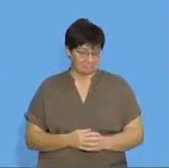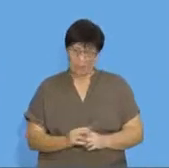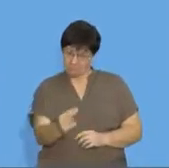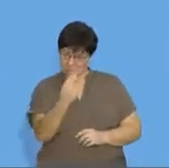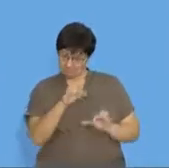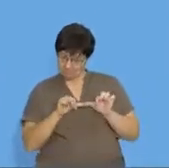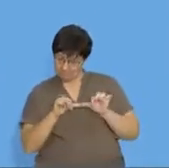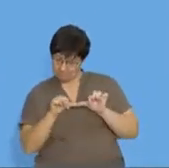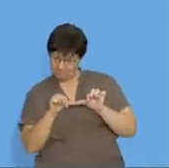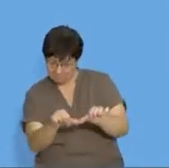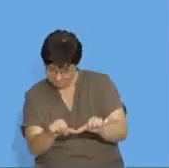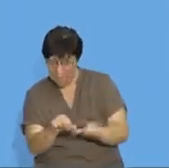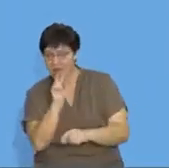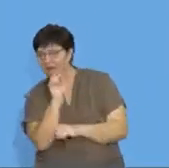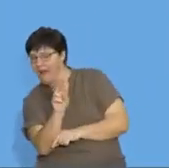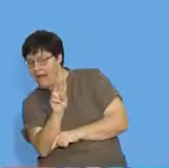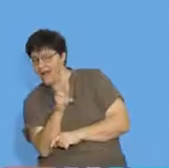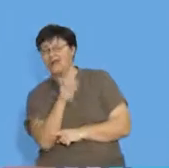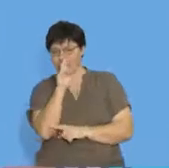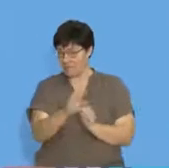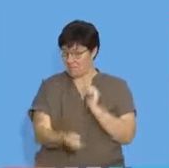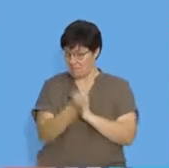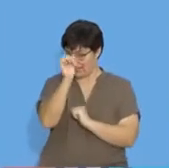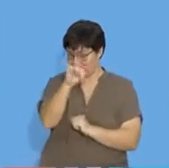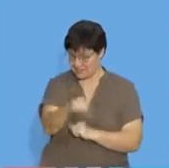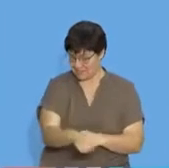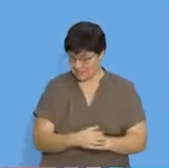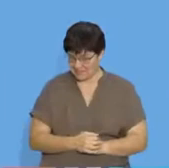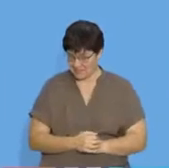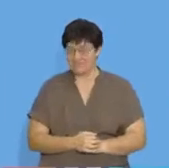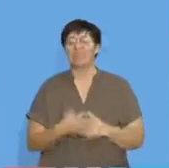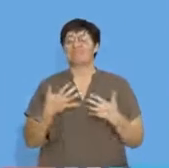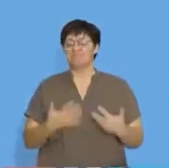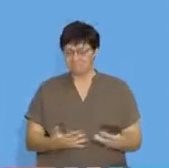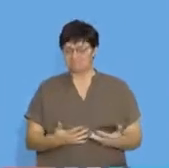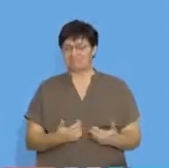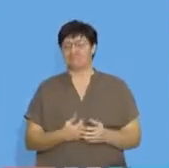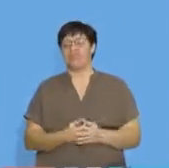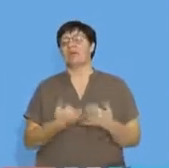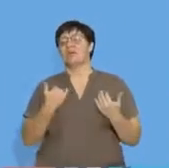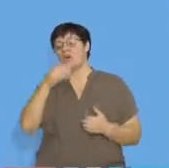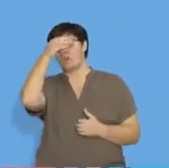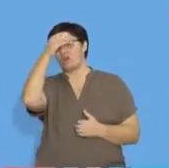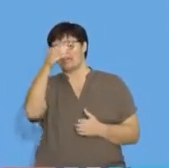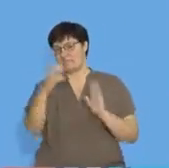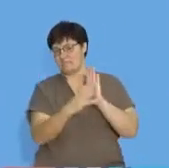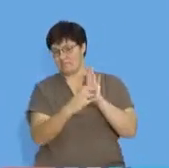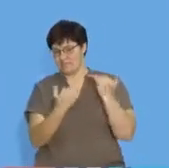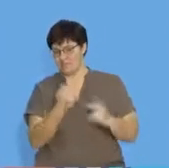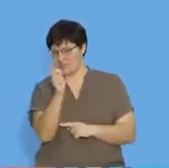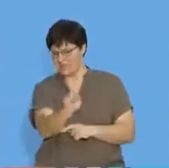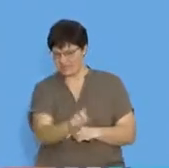with me during this lesson to see what that is. So, let's have a look at today's concept map.